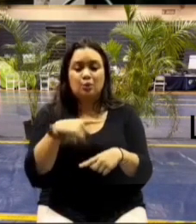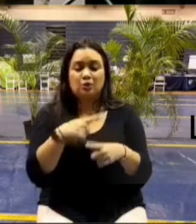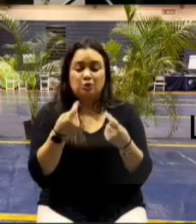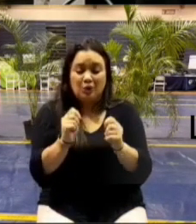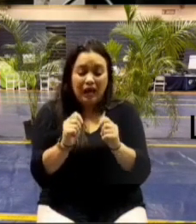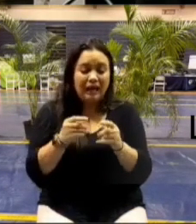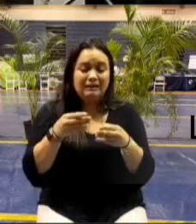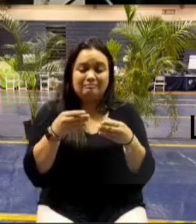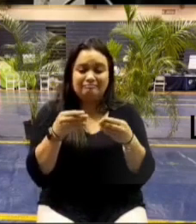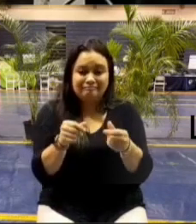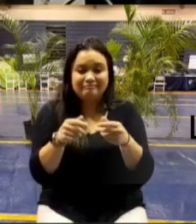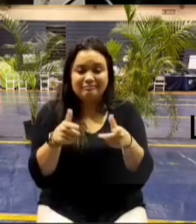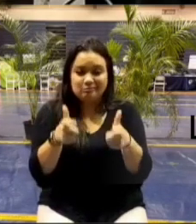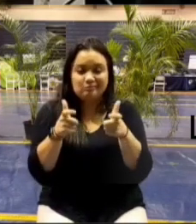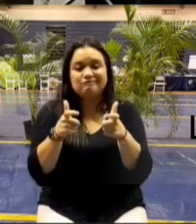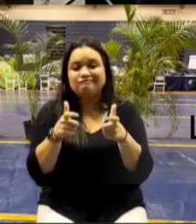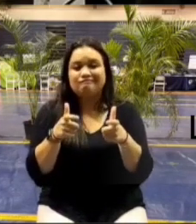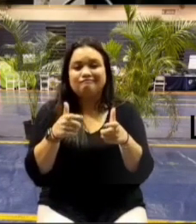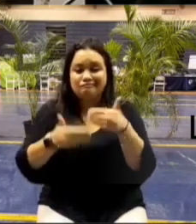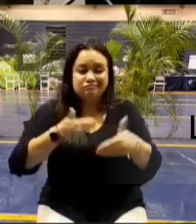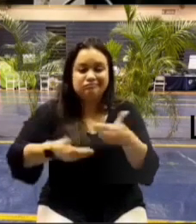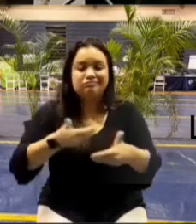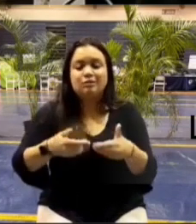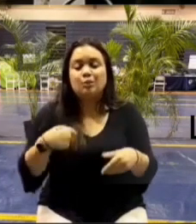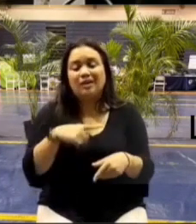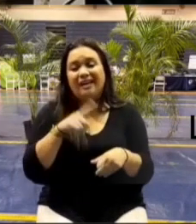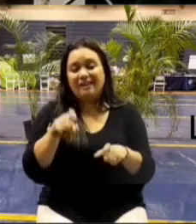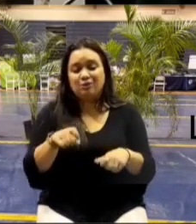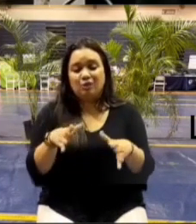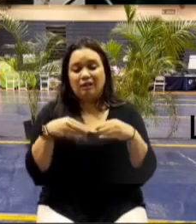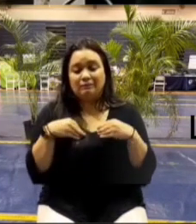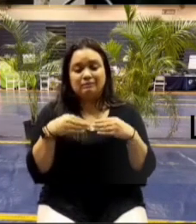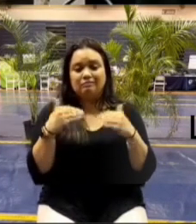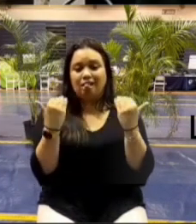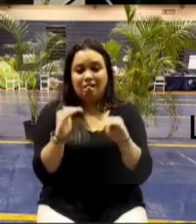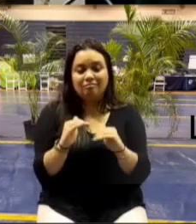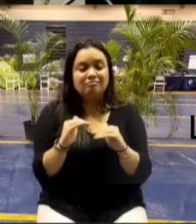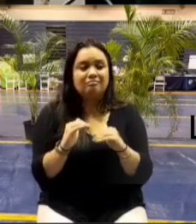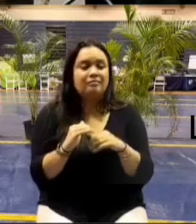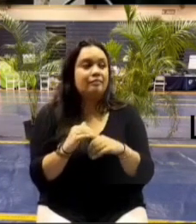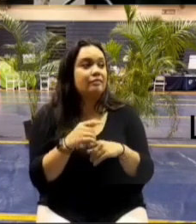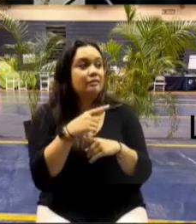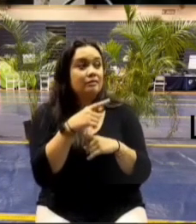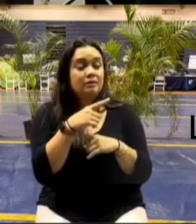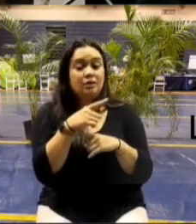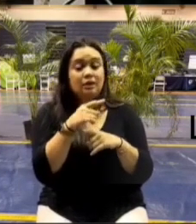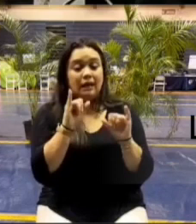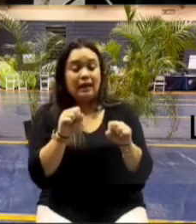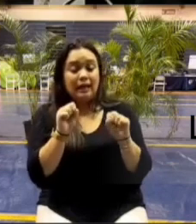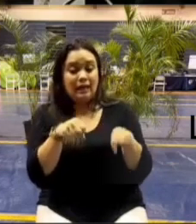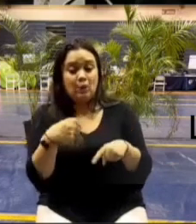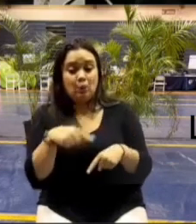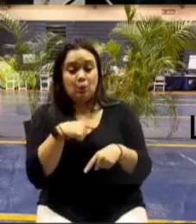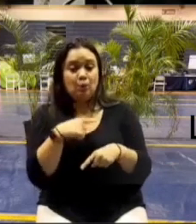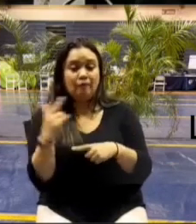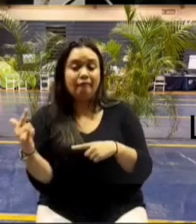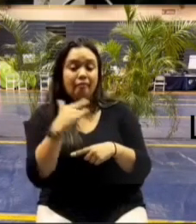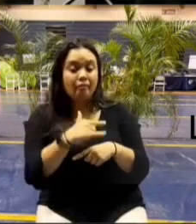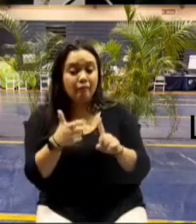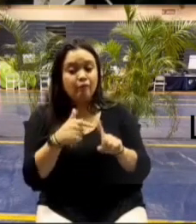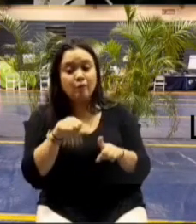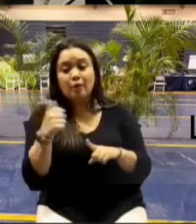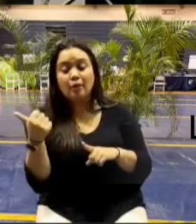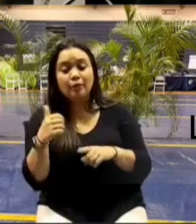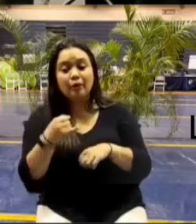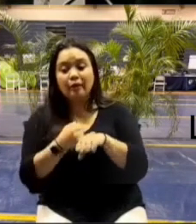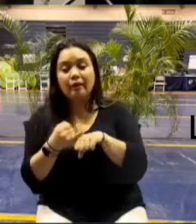but we do have to uh accept the limitations uh with the county staff would we be able to fly over like from kawaii